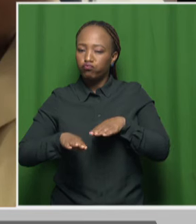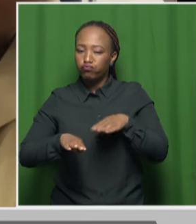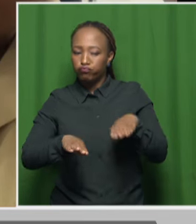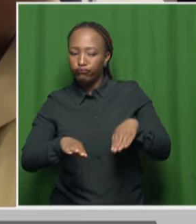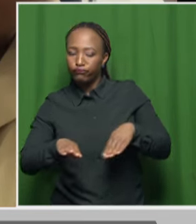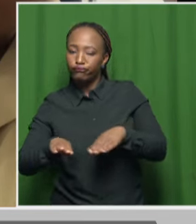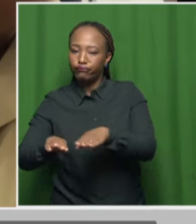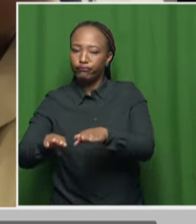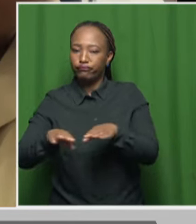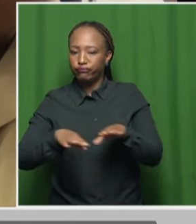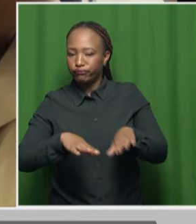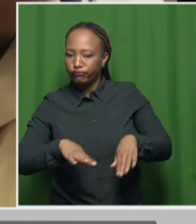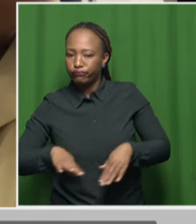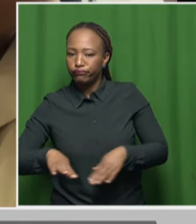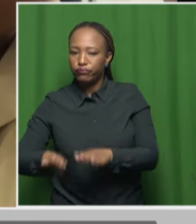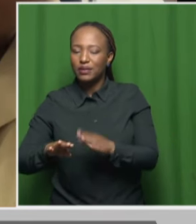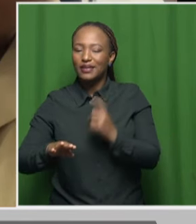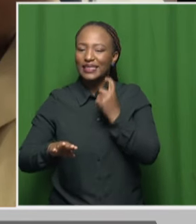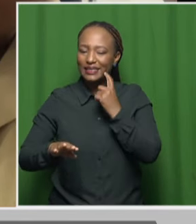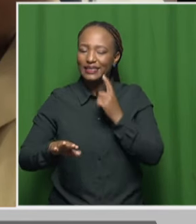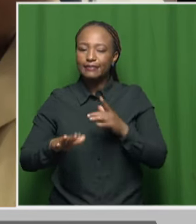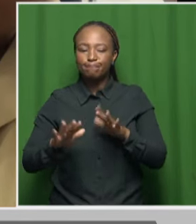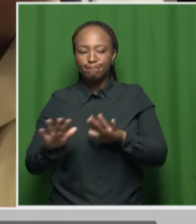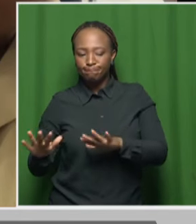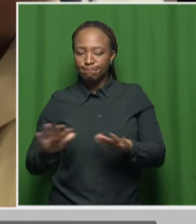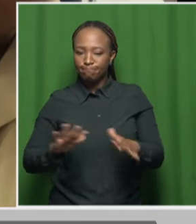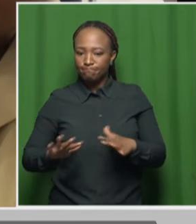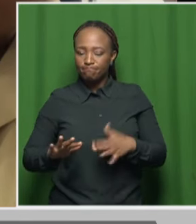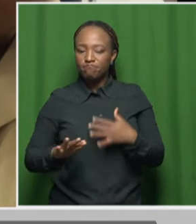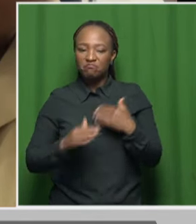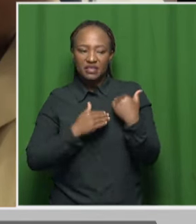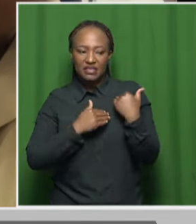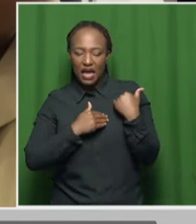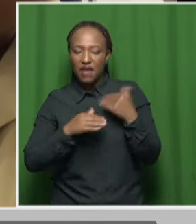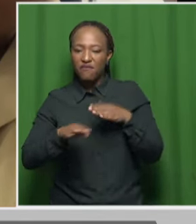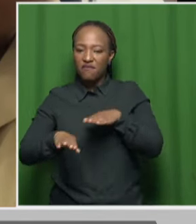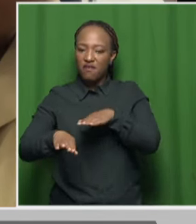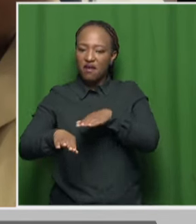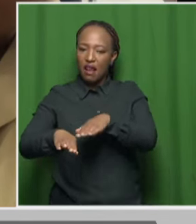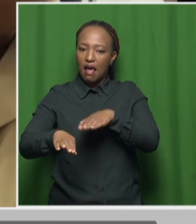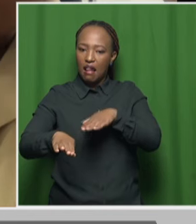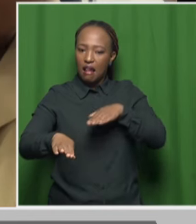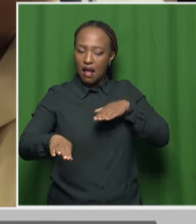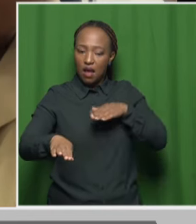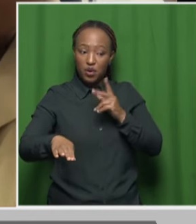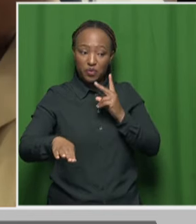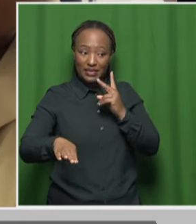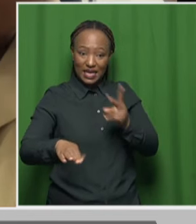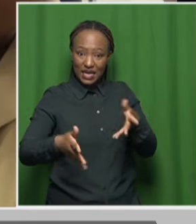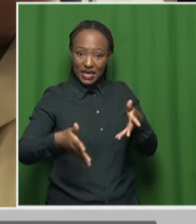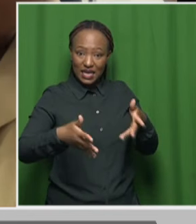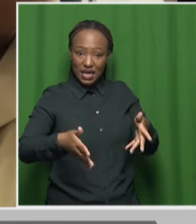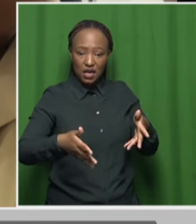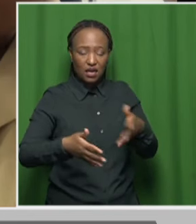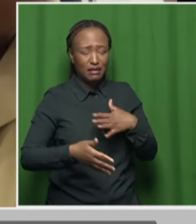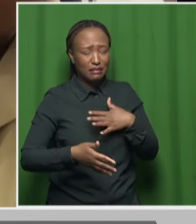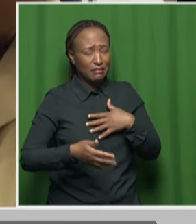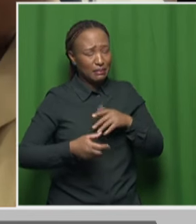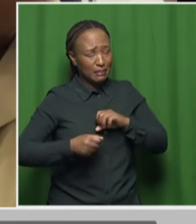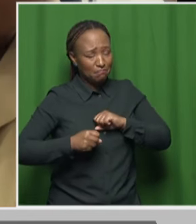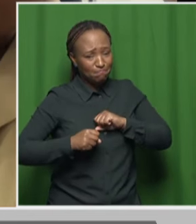ease on those pedals, to adhere, to stay following distance. What we see here, it's really heartbreaking.